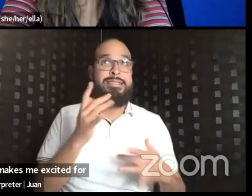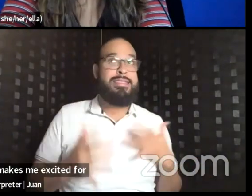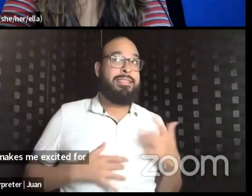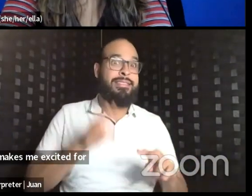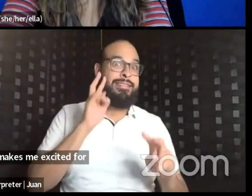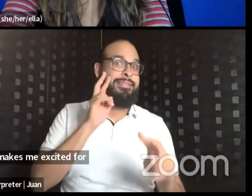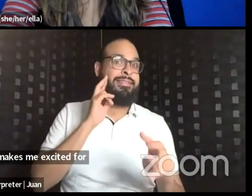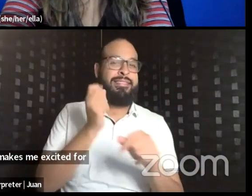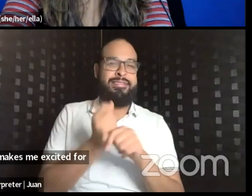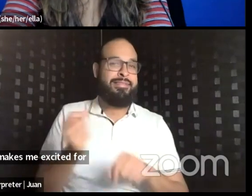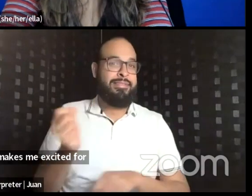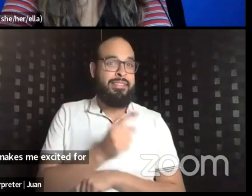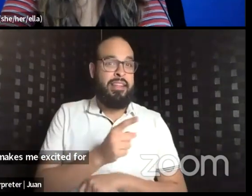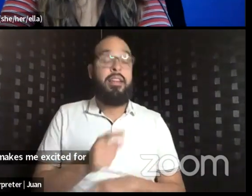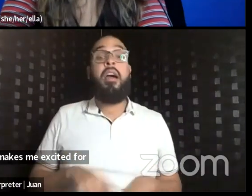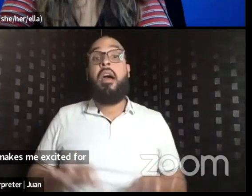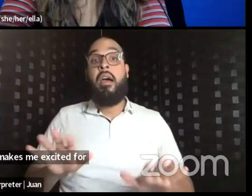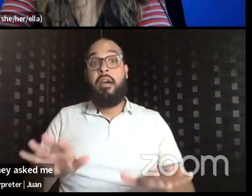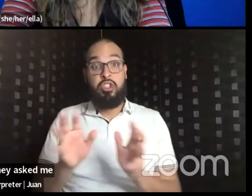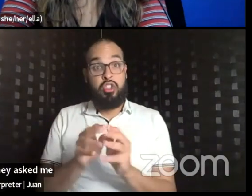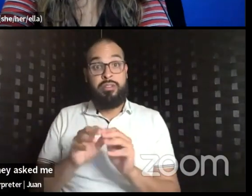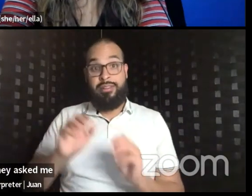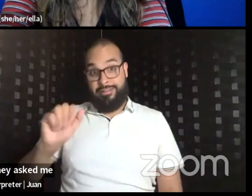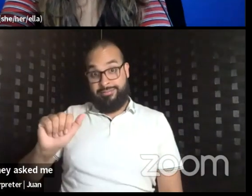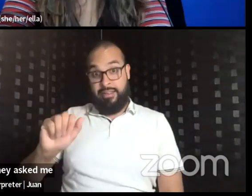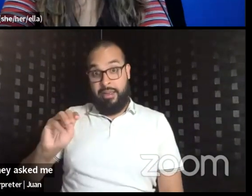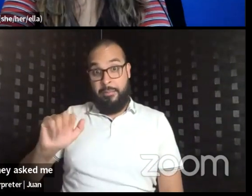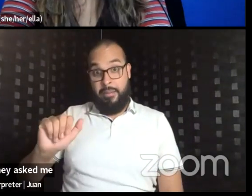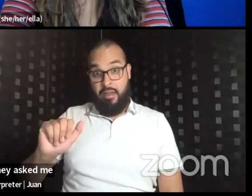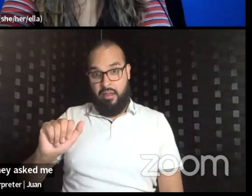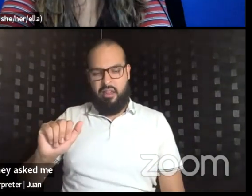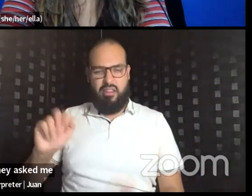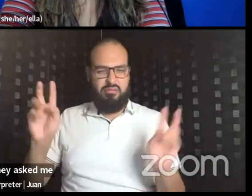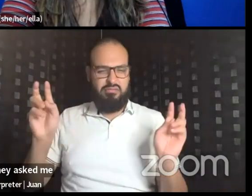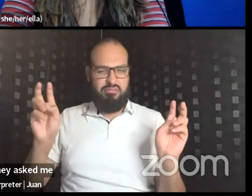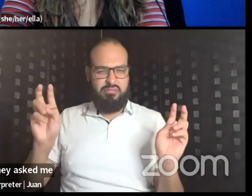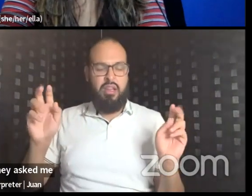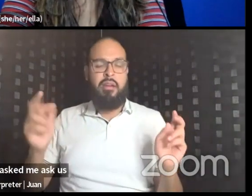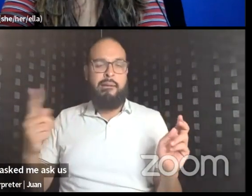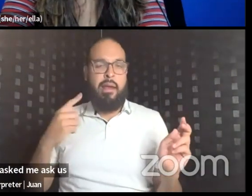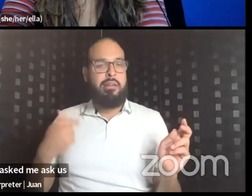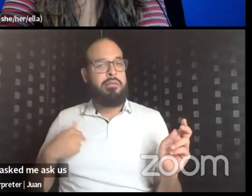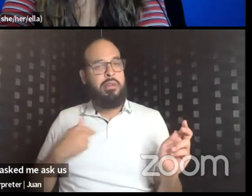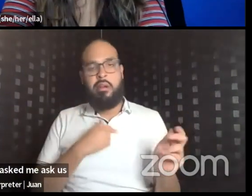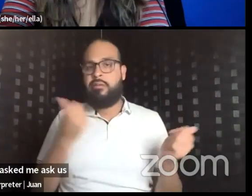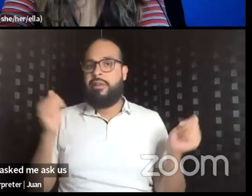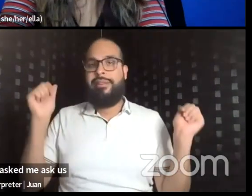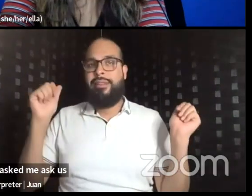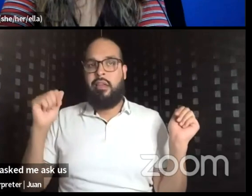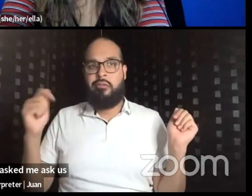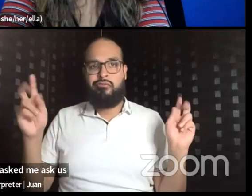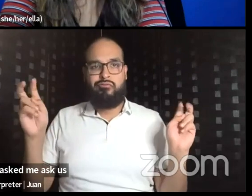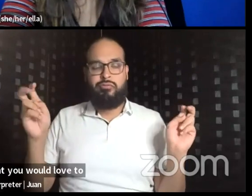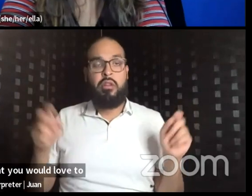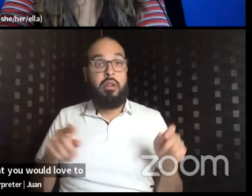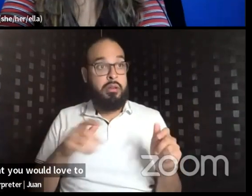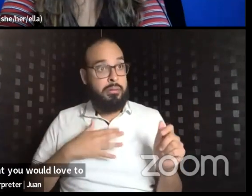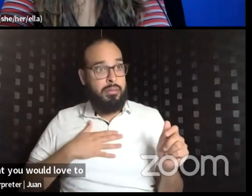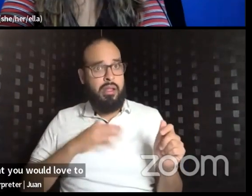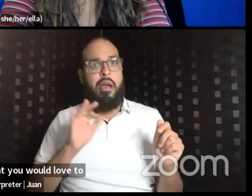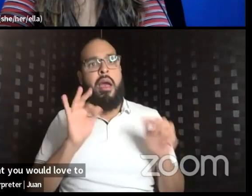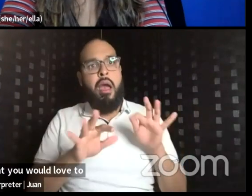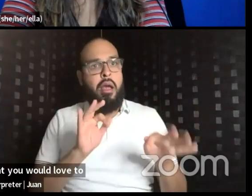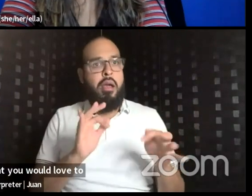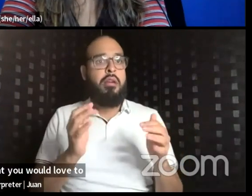Oh, so in this session, AMA, ask us anything, AUA, feel free to say what you would love to build on for